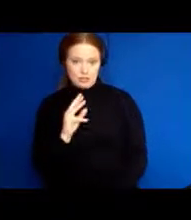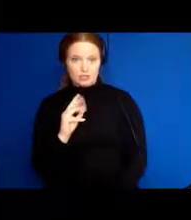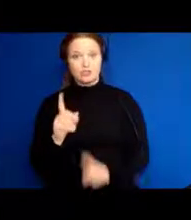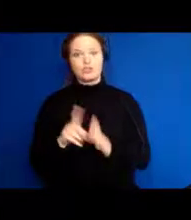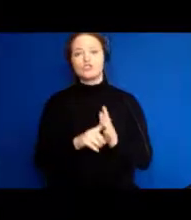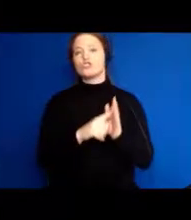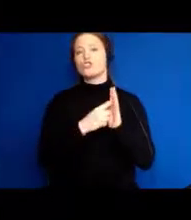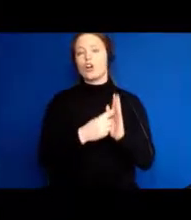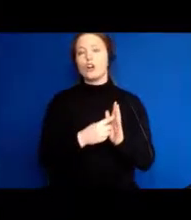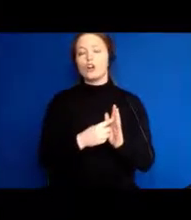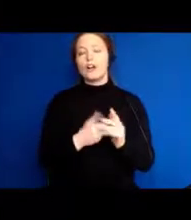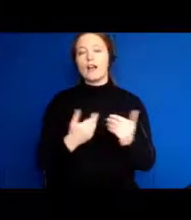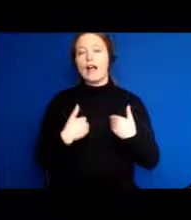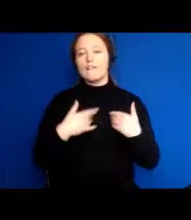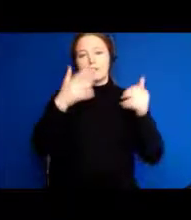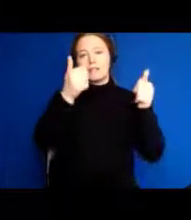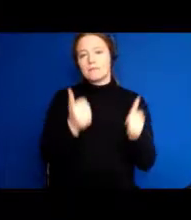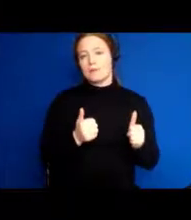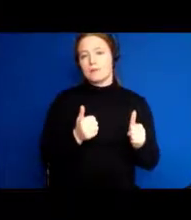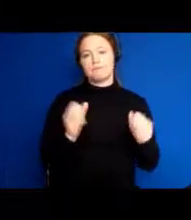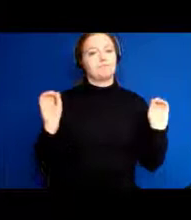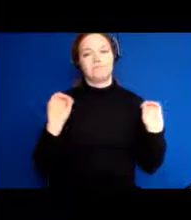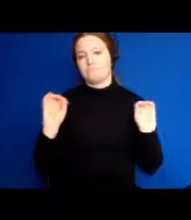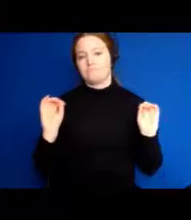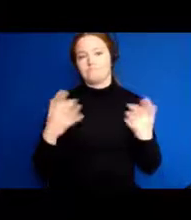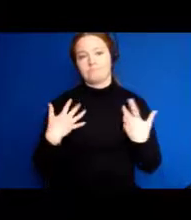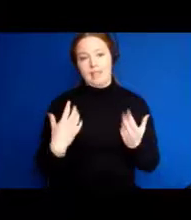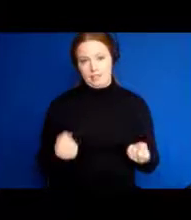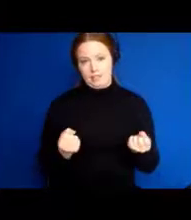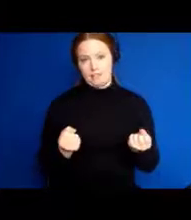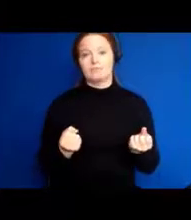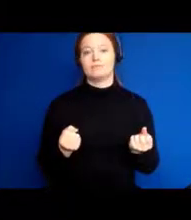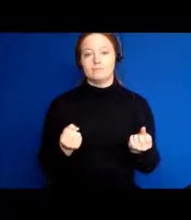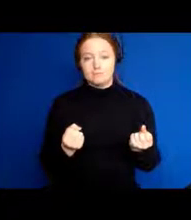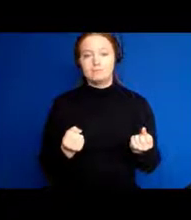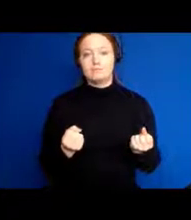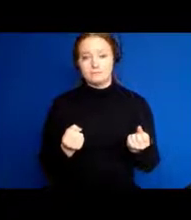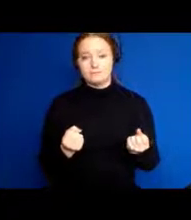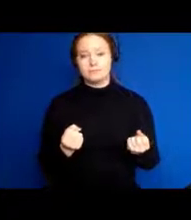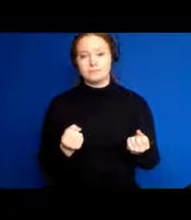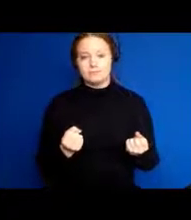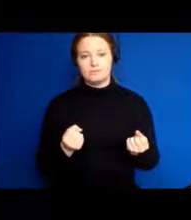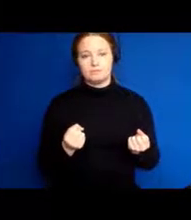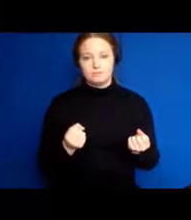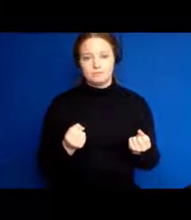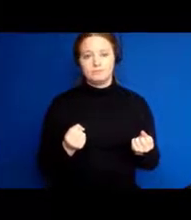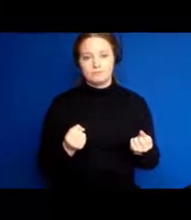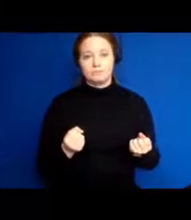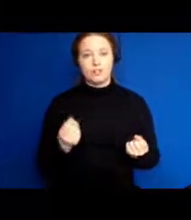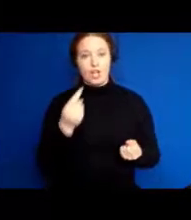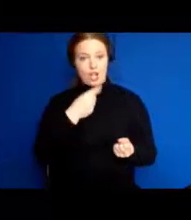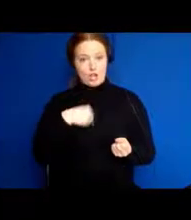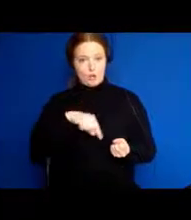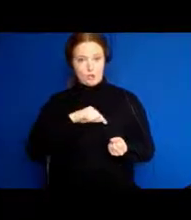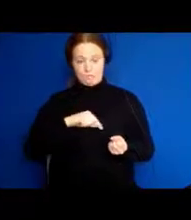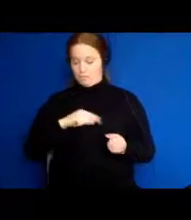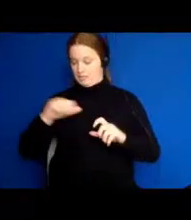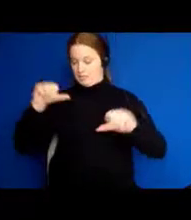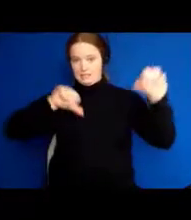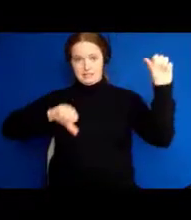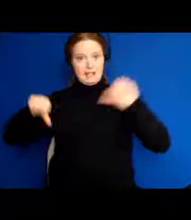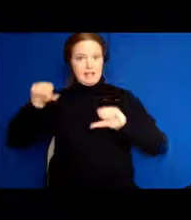impairment. They were quite healthy. And we measured a team of hundreds of scientists, put this